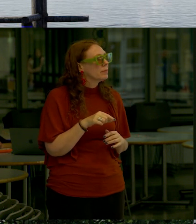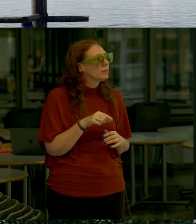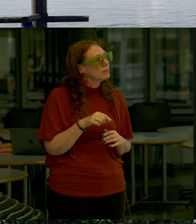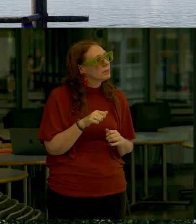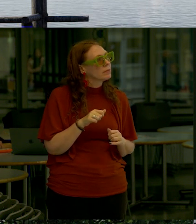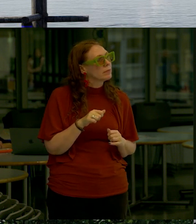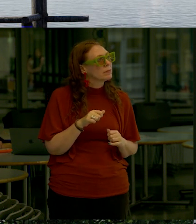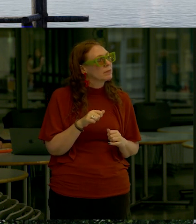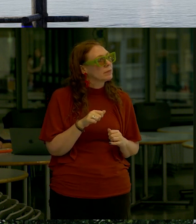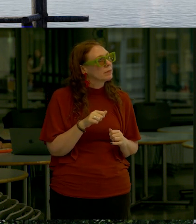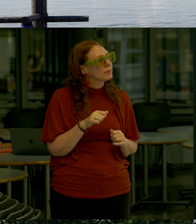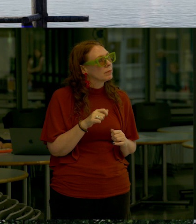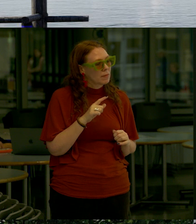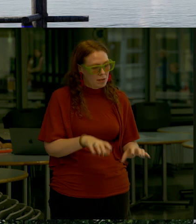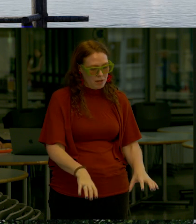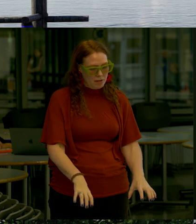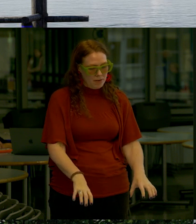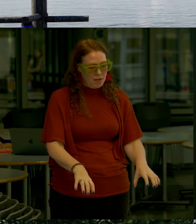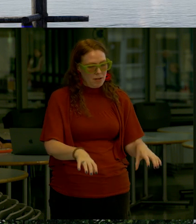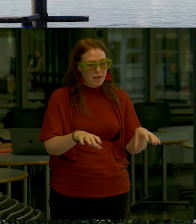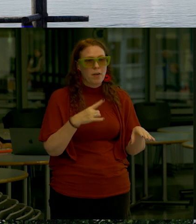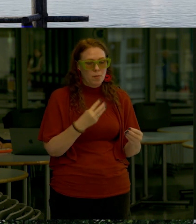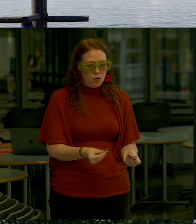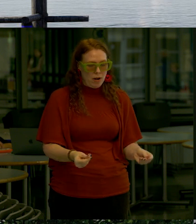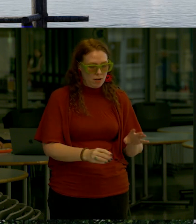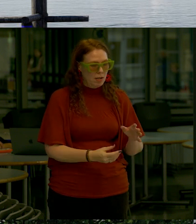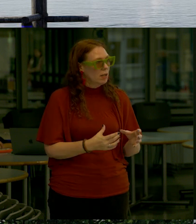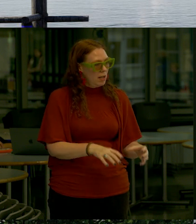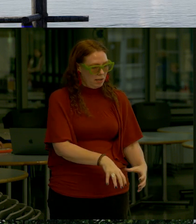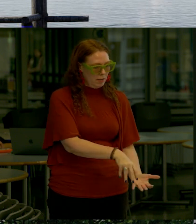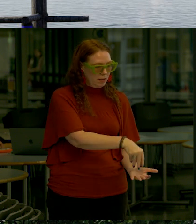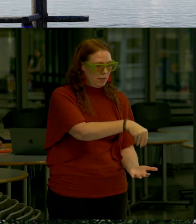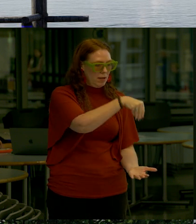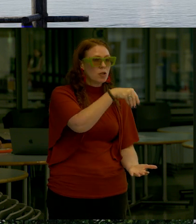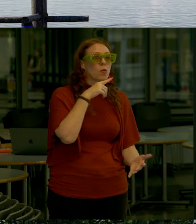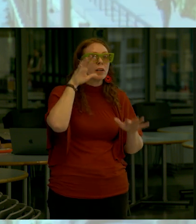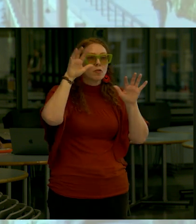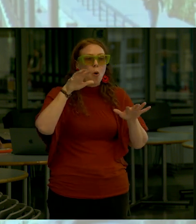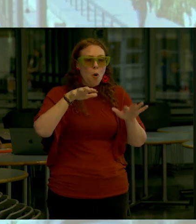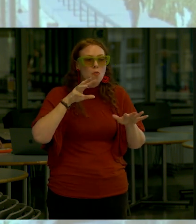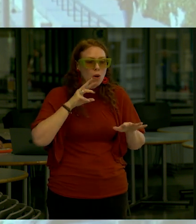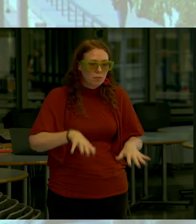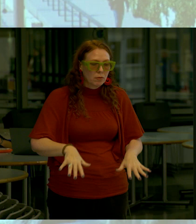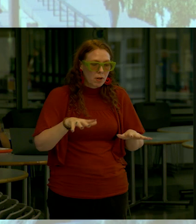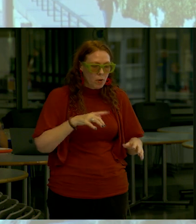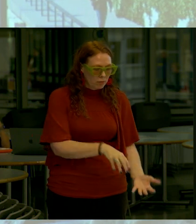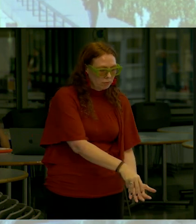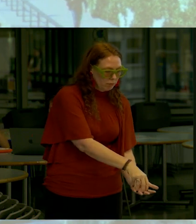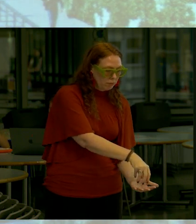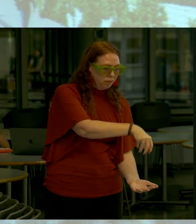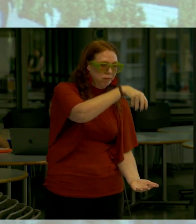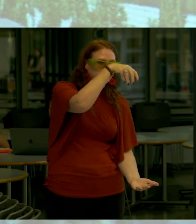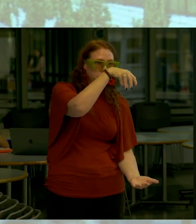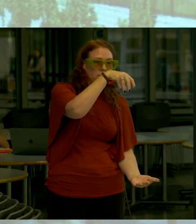are deployables that will come up from the ground and slide into place during a storm we spent a